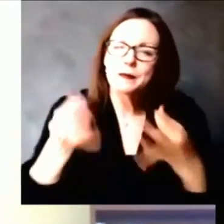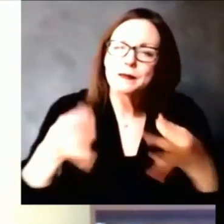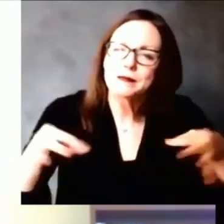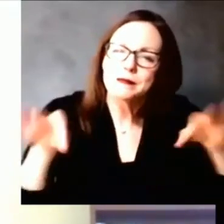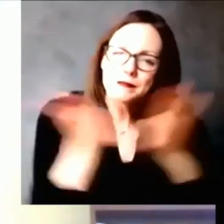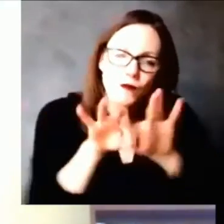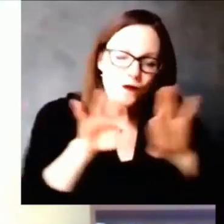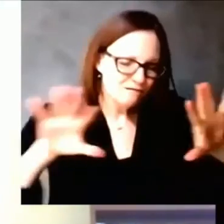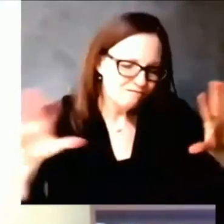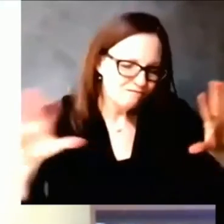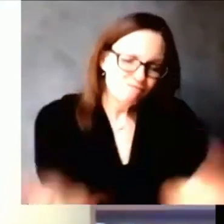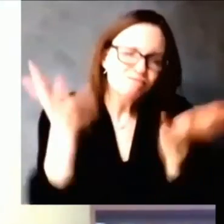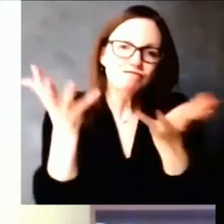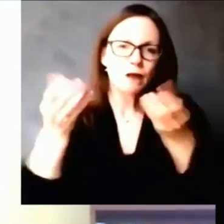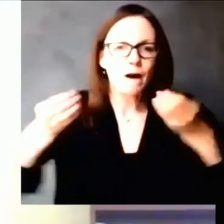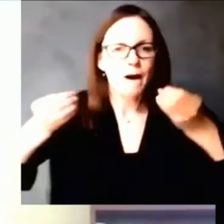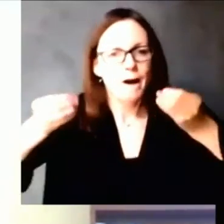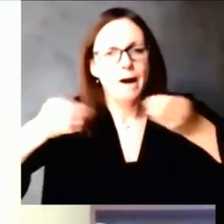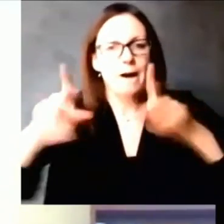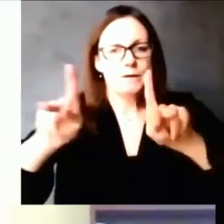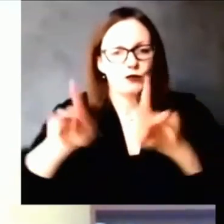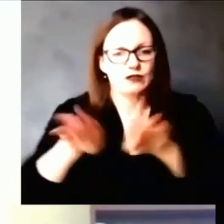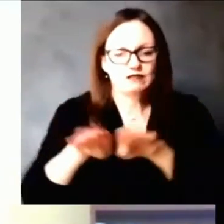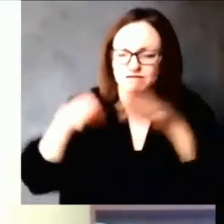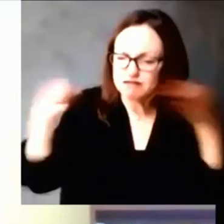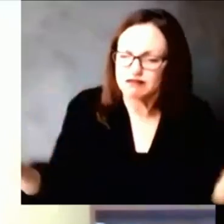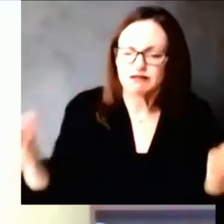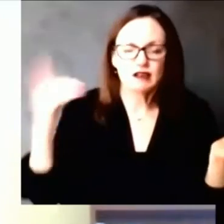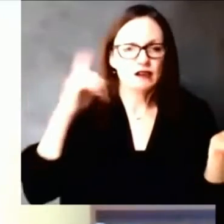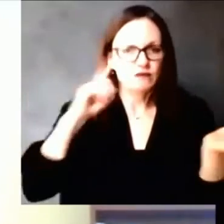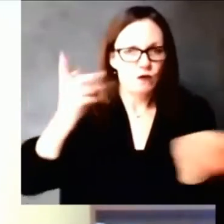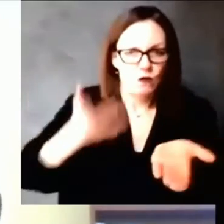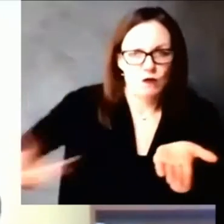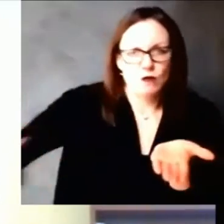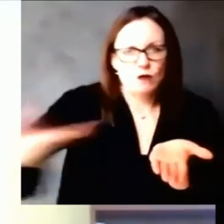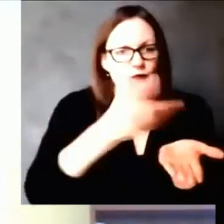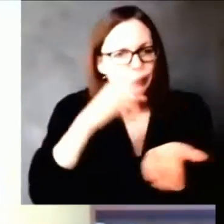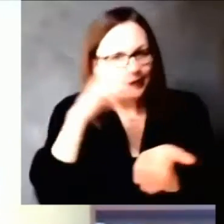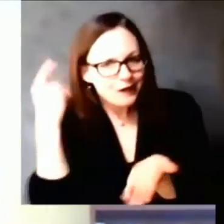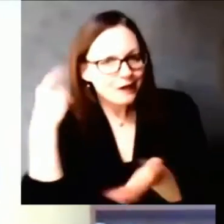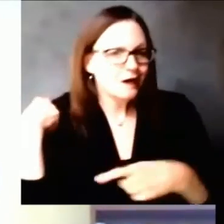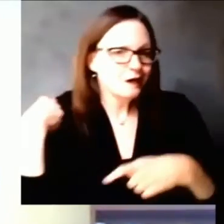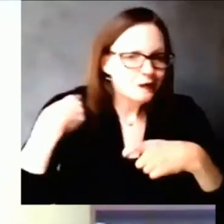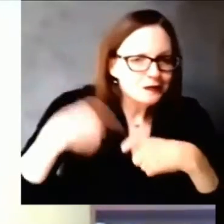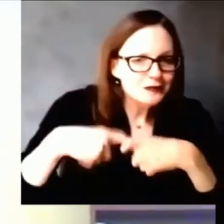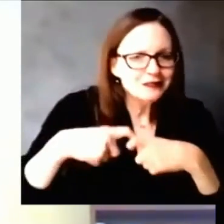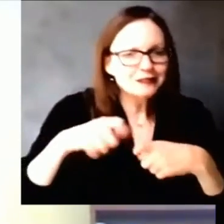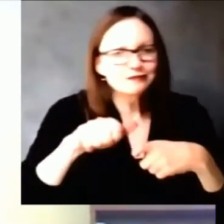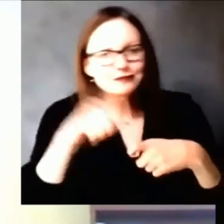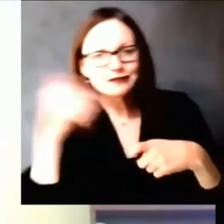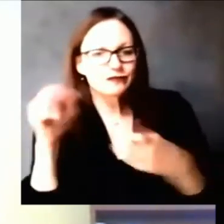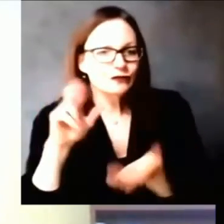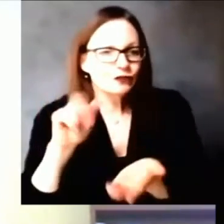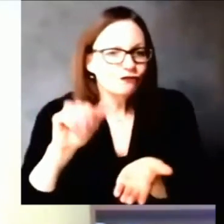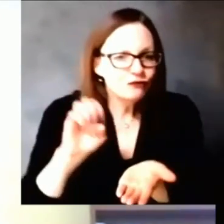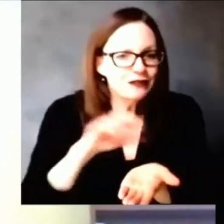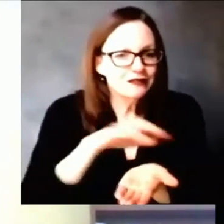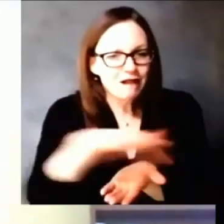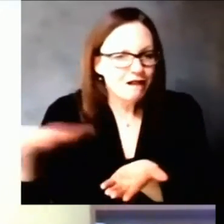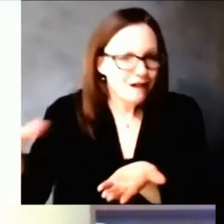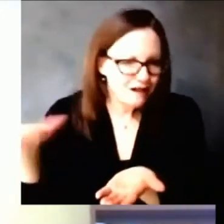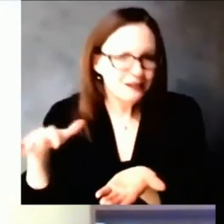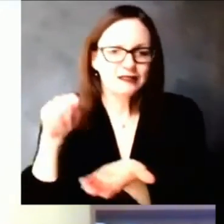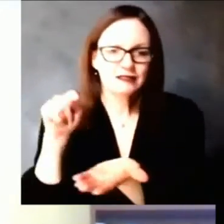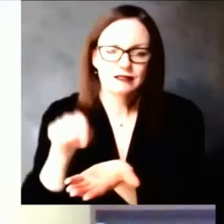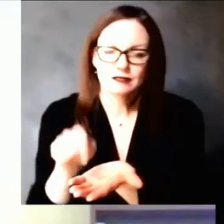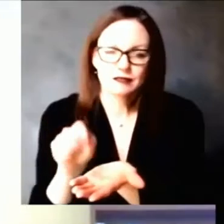transportation to school and good nutrition um to be able to learn well and all of the things that contribute to what